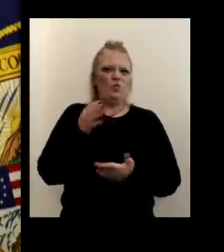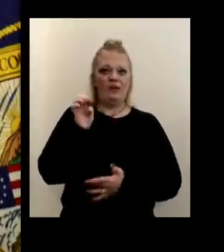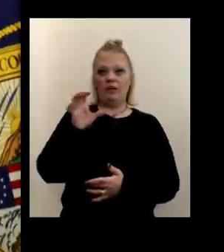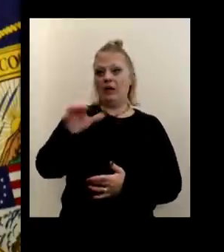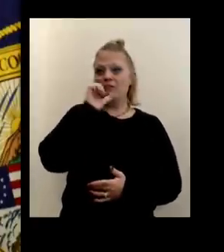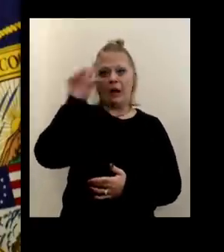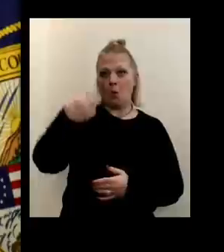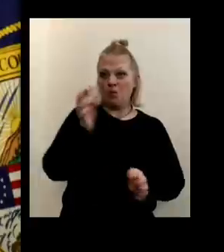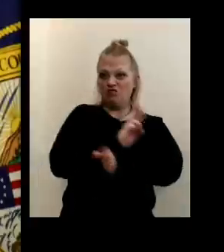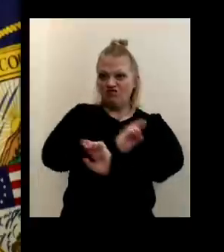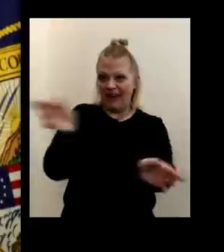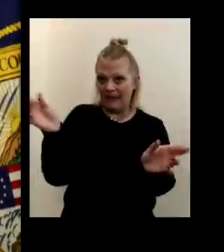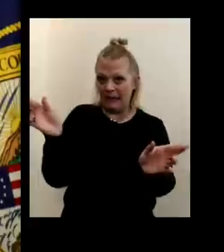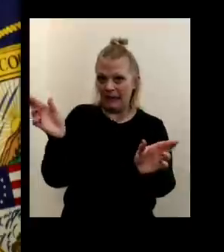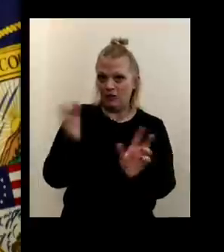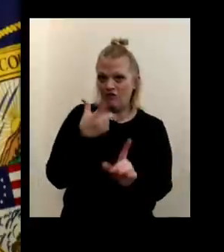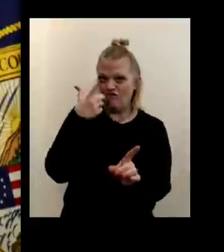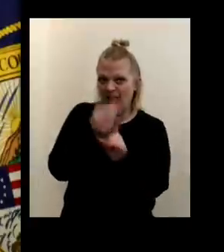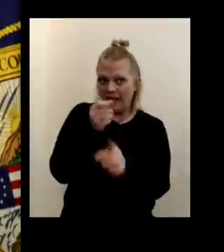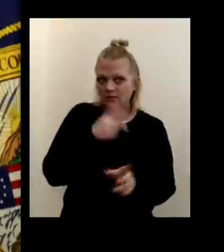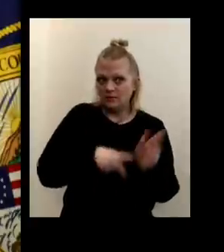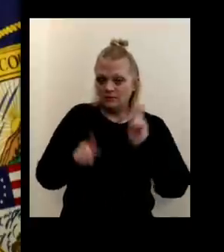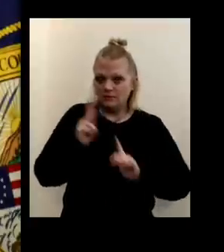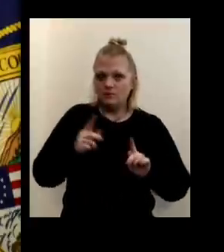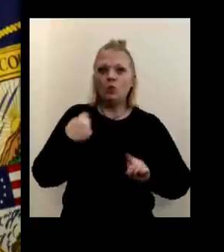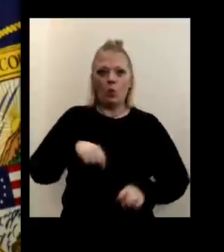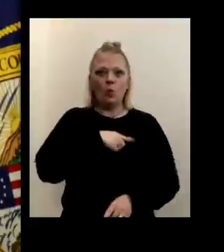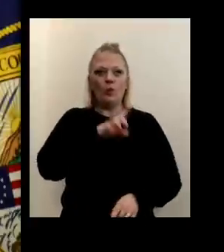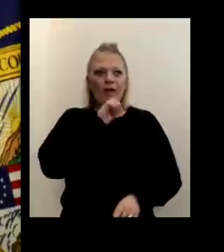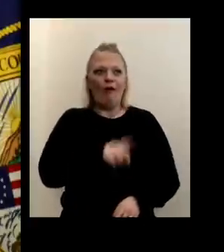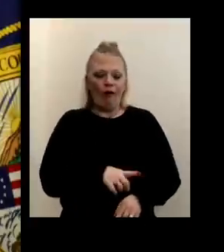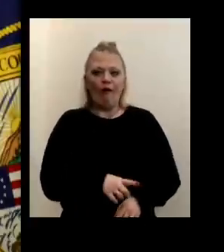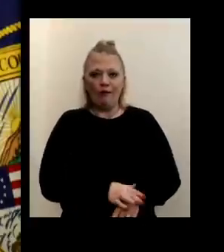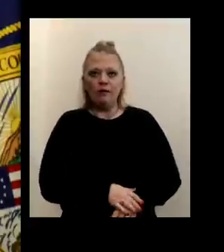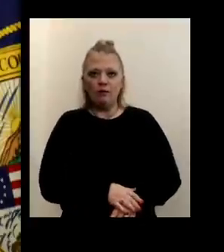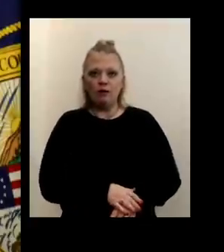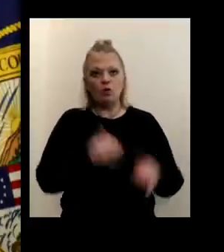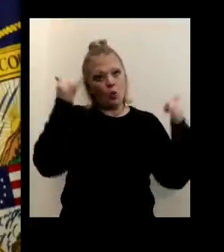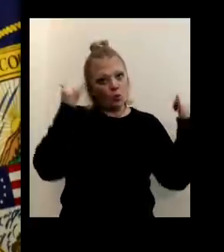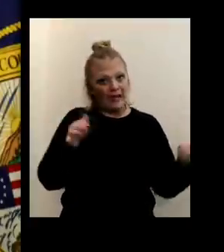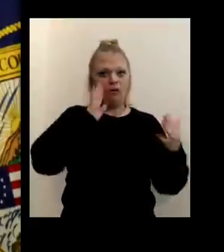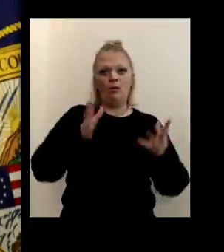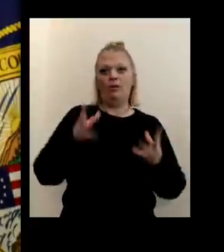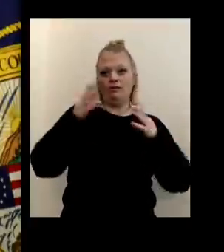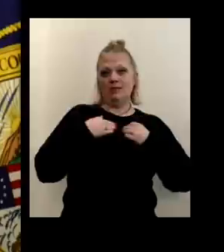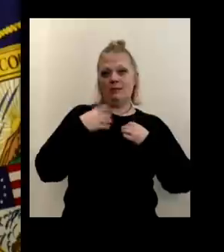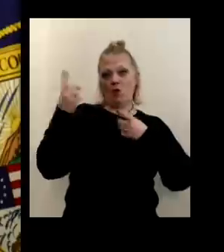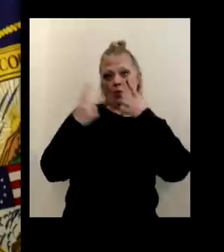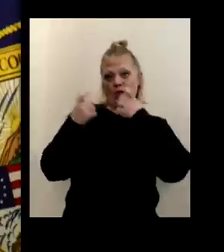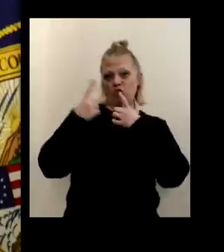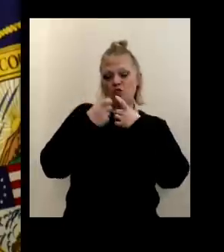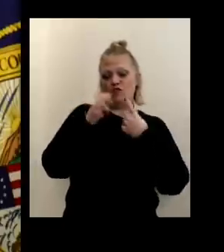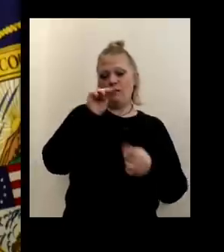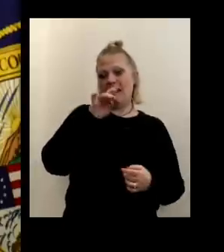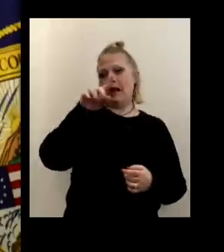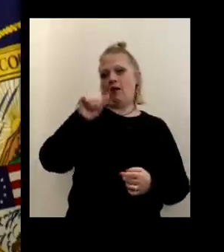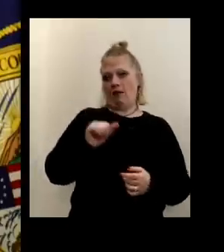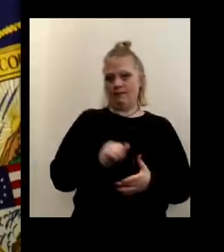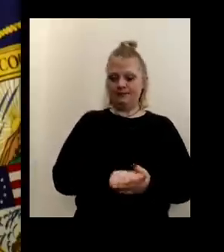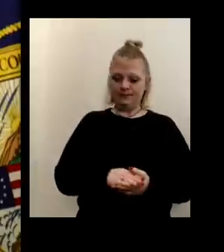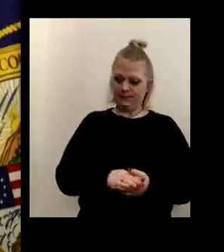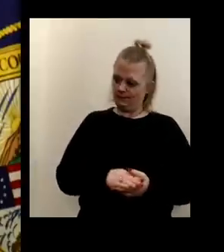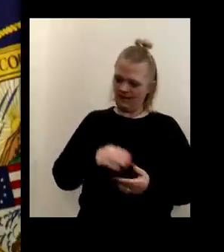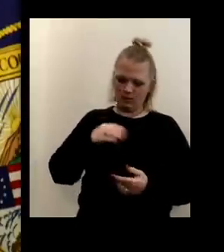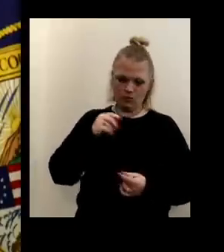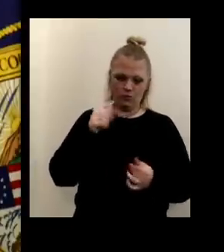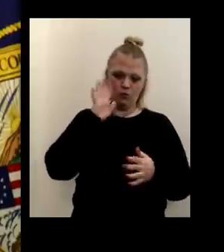is not only ready to vaccinate our public. We are doing it with that. I'll open it up to questions from members of the media. We